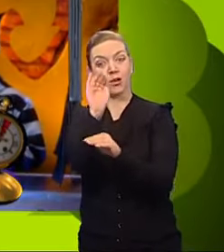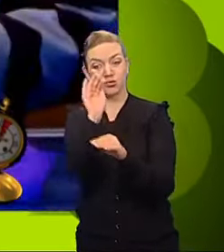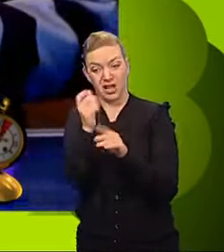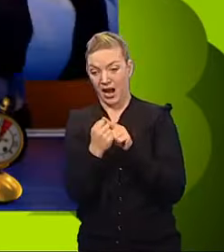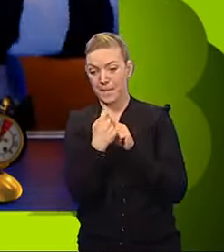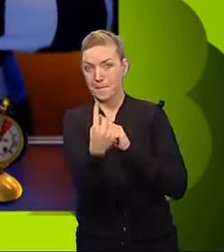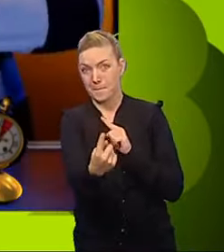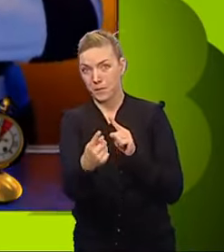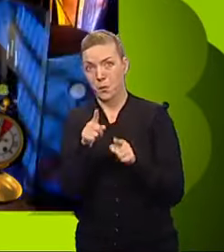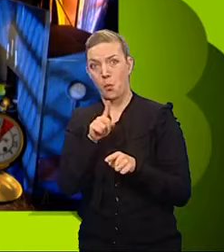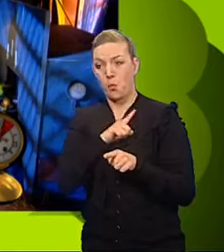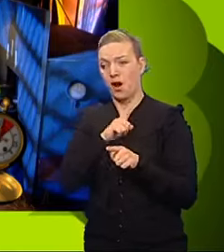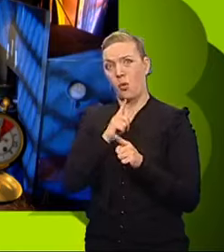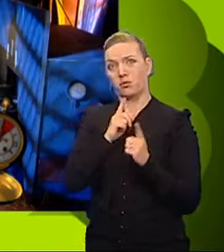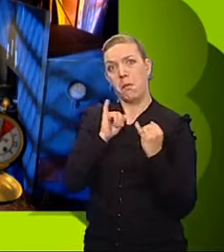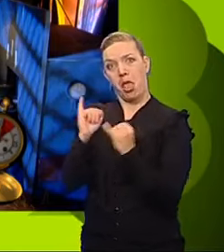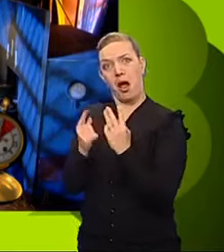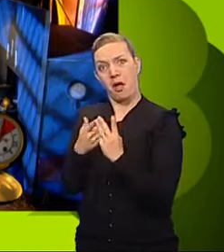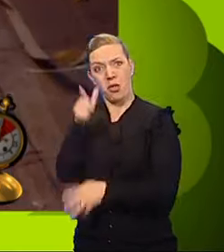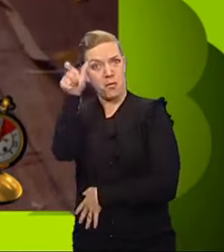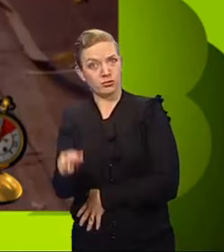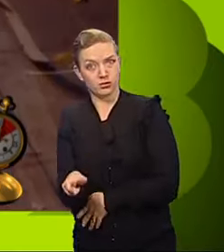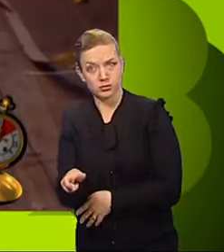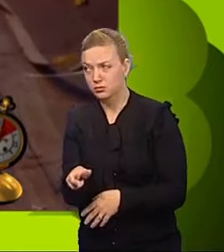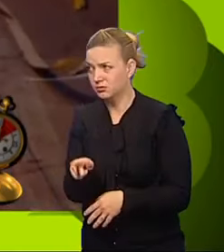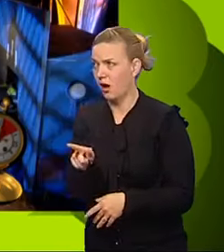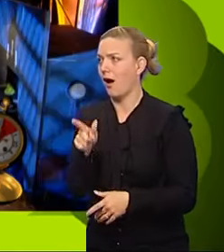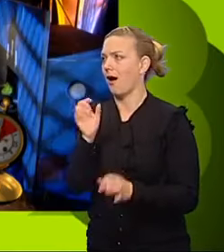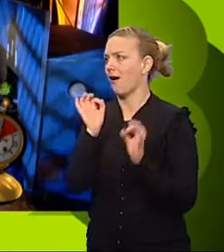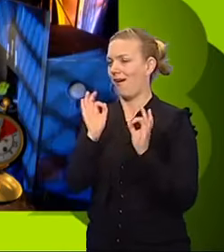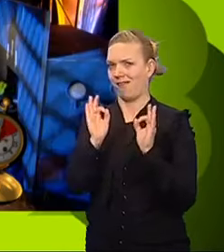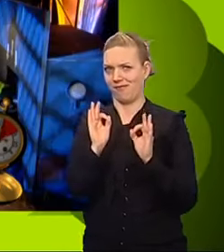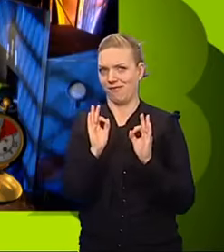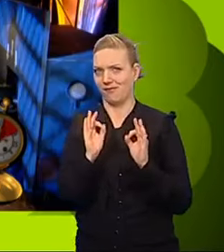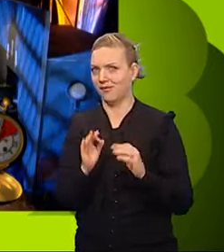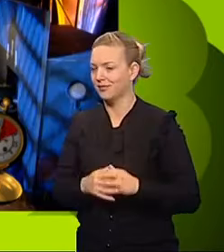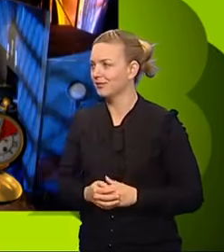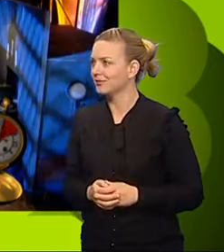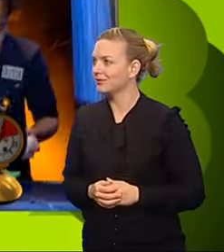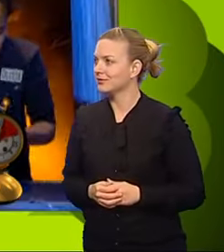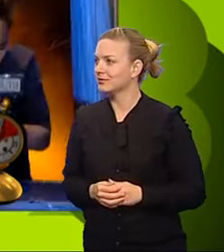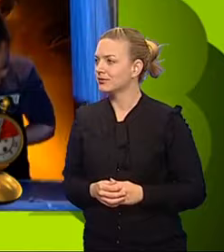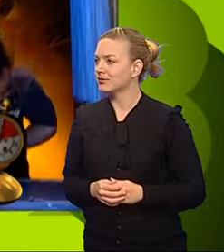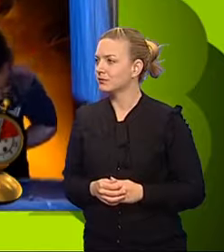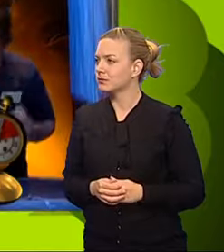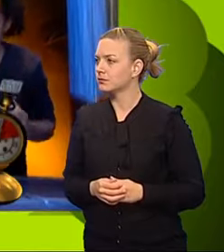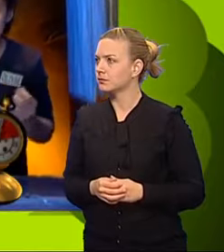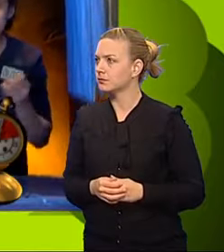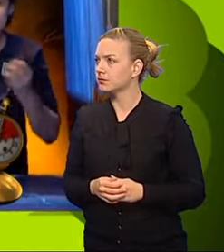framing someone else? Lovely work. Olivia knows someone is trying to frame.